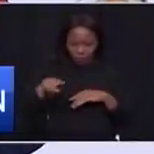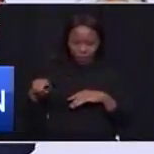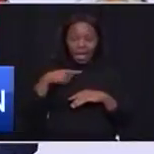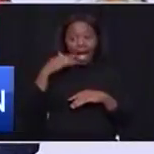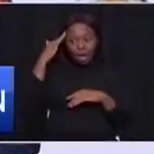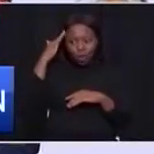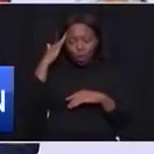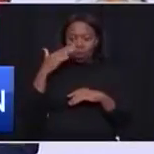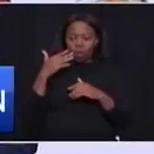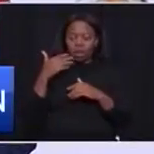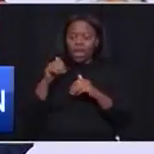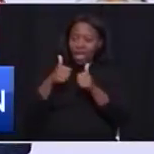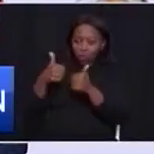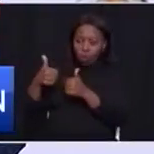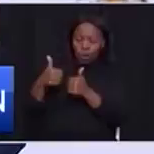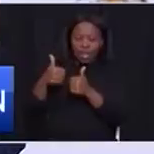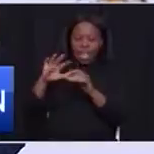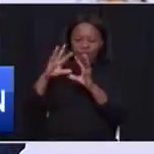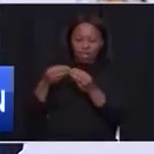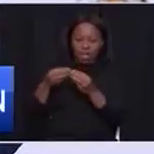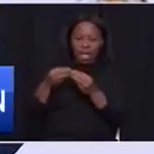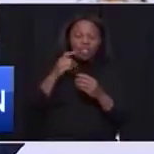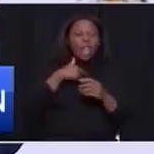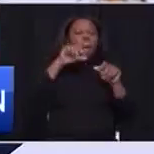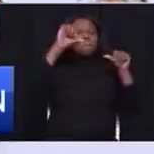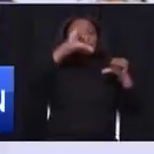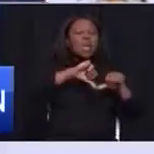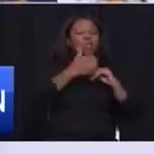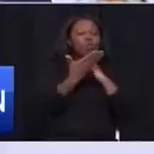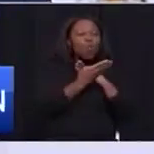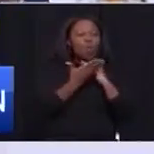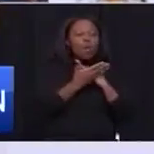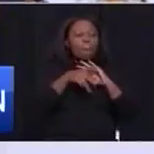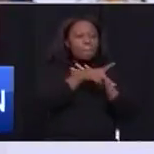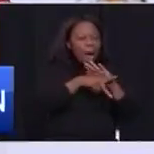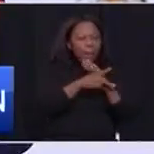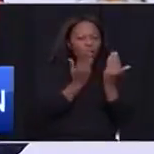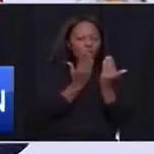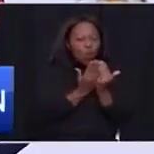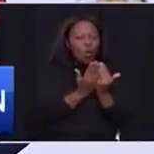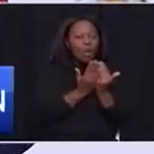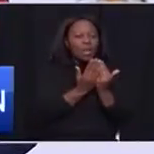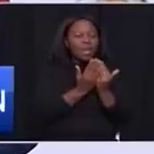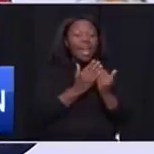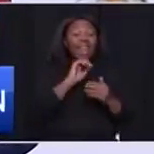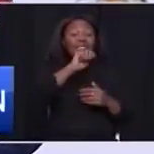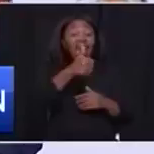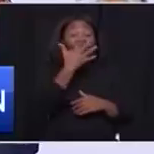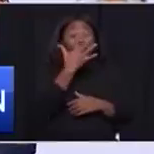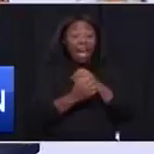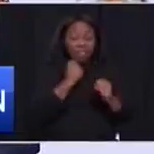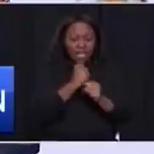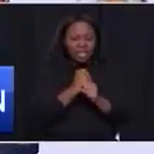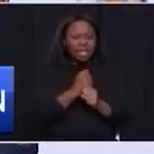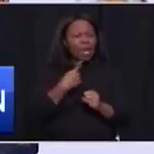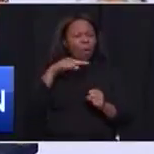I need an improvement plan. Every bad school in our system, primary school in our system over the next five years. How are